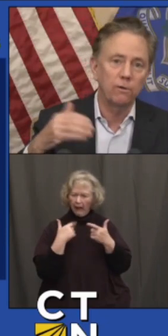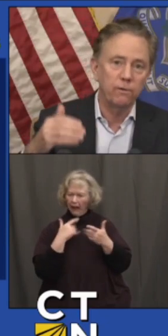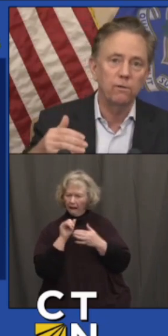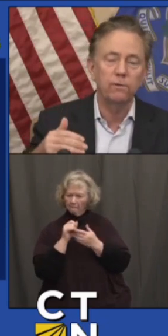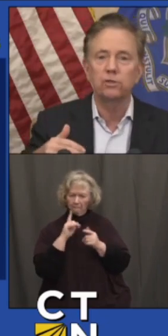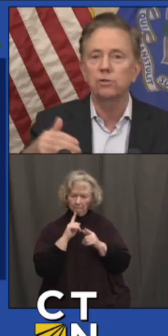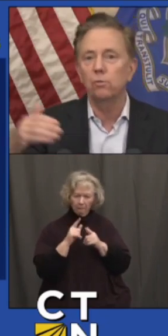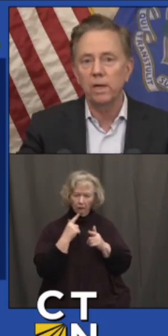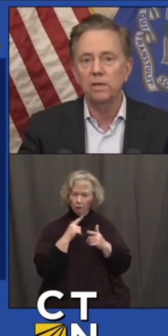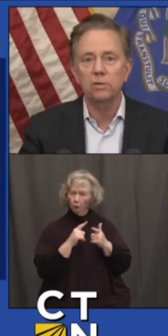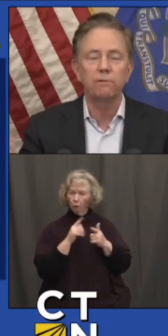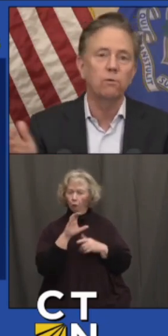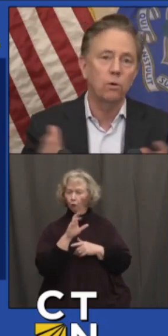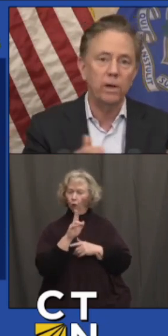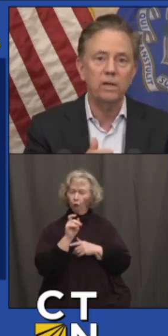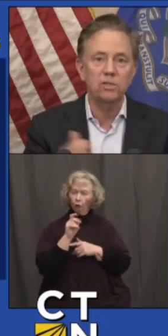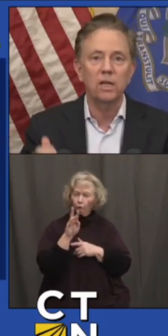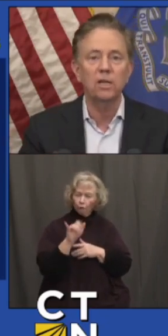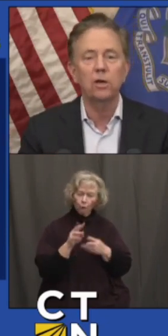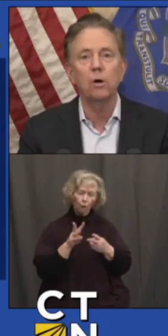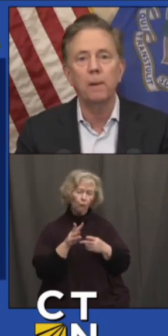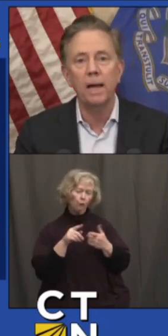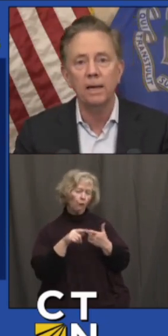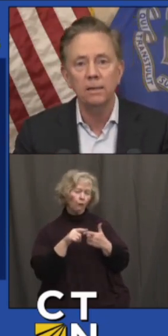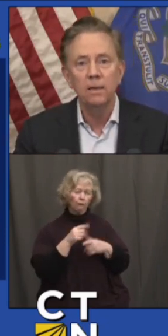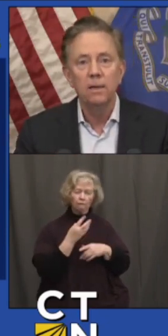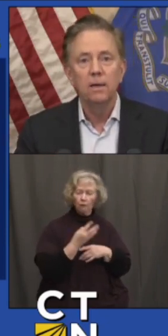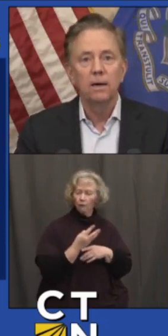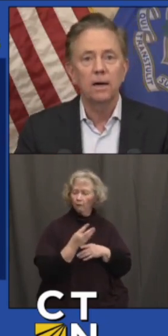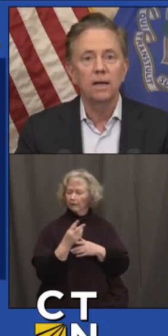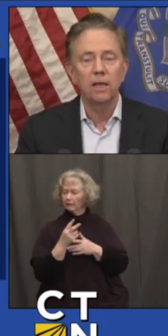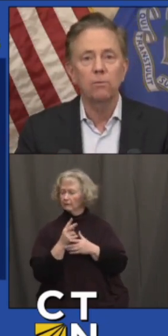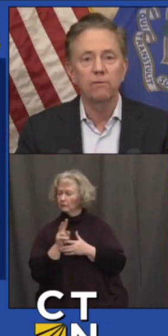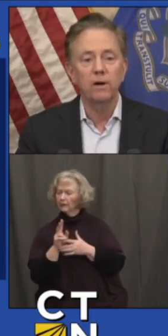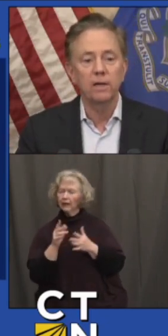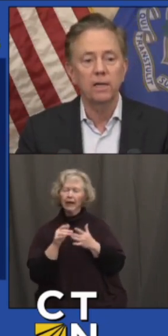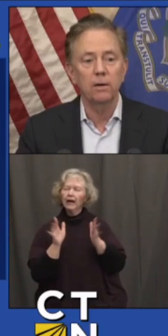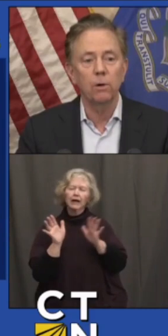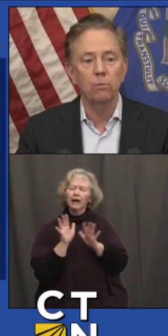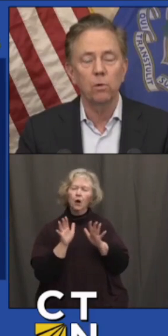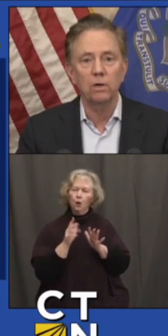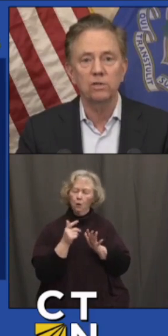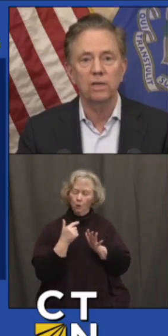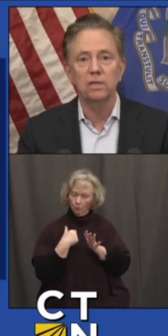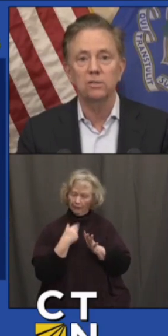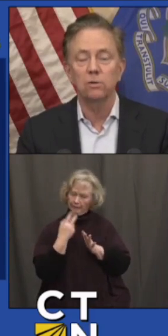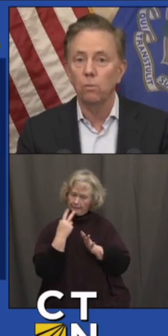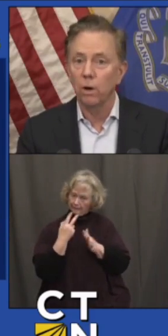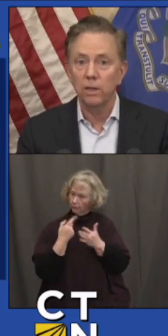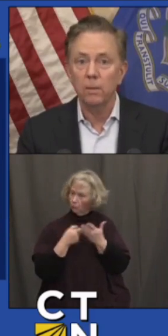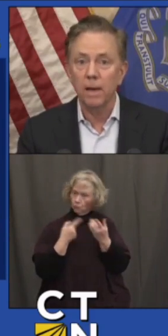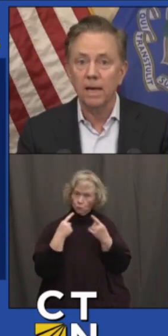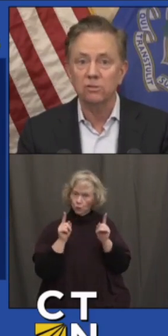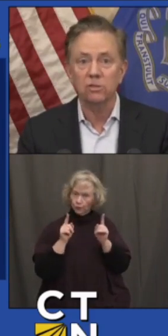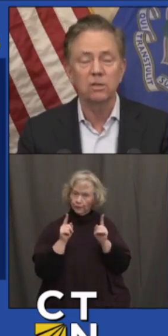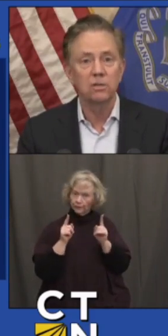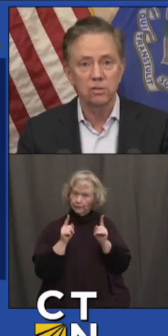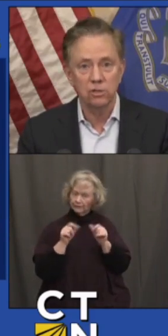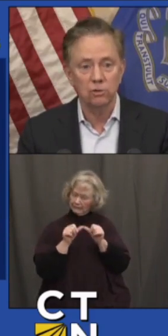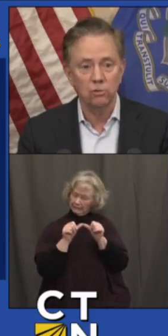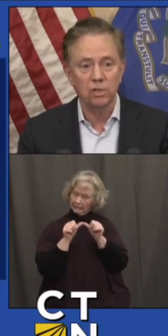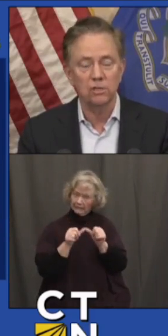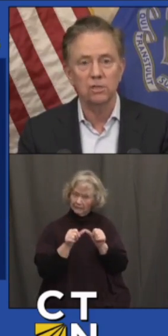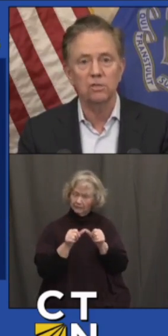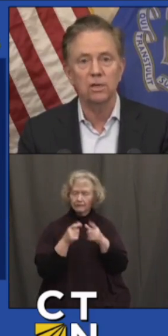have a curfew for two weeks or four weeks and then you go back. I think we're finding what works is wearing the mask,